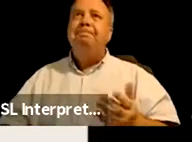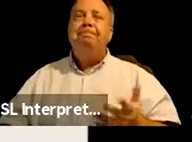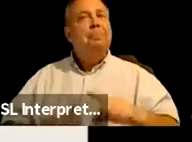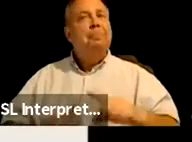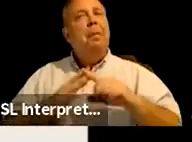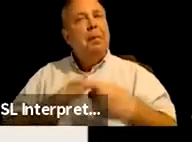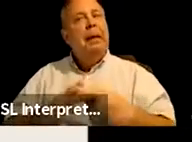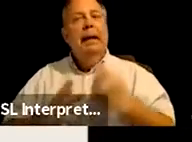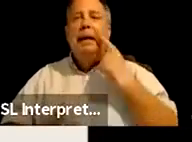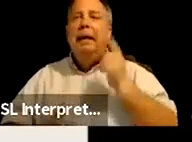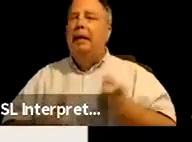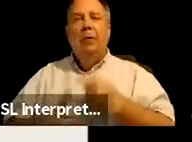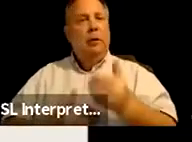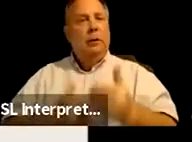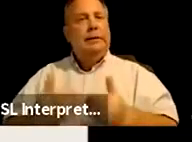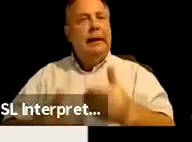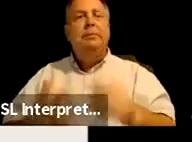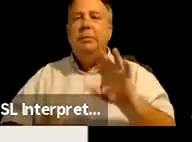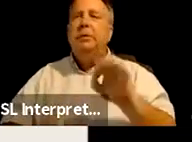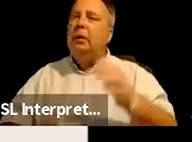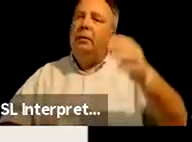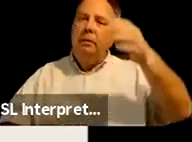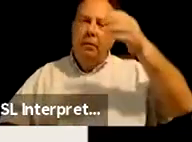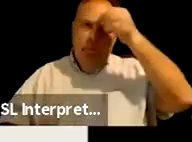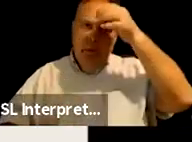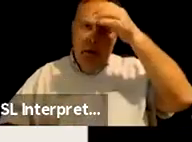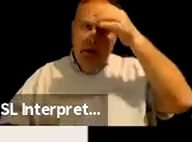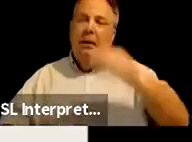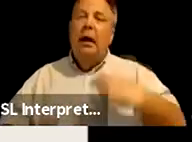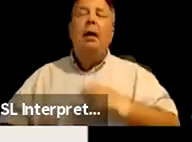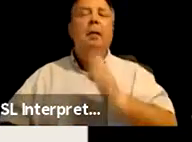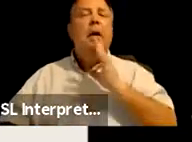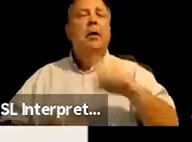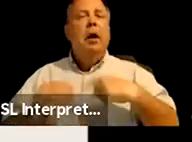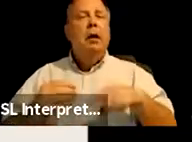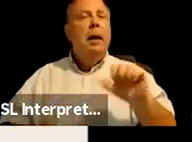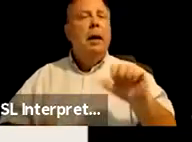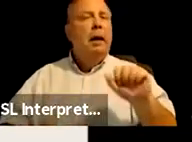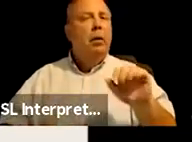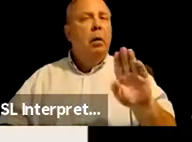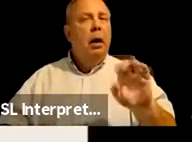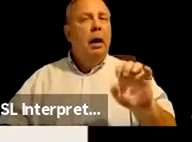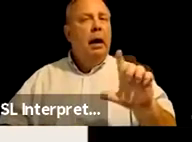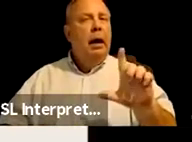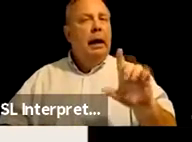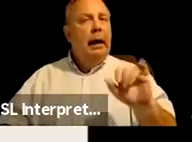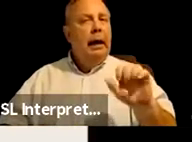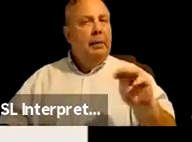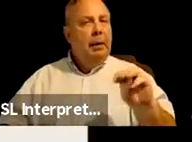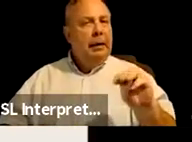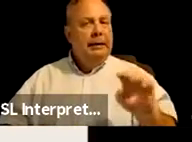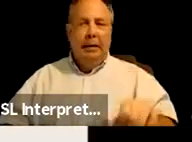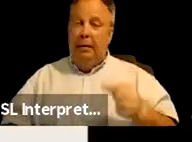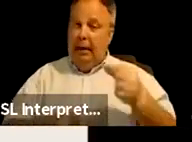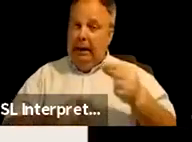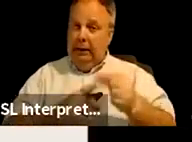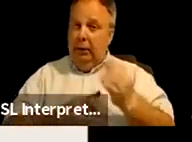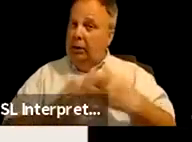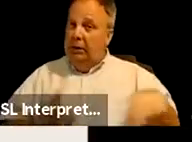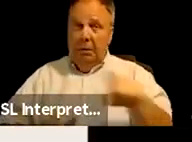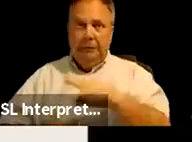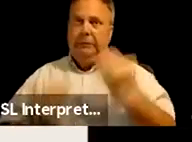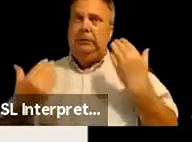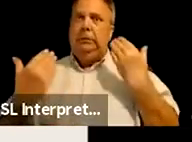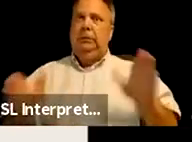beginning first steps of knowledge. So I'm going to talk about ableism tonight. Um, it's a word that some of you may not be